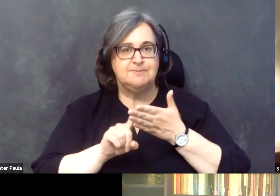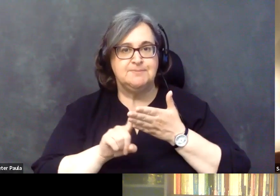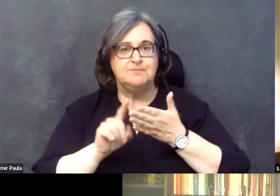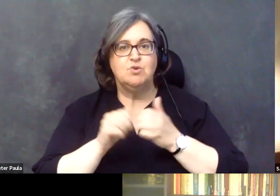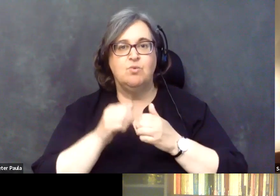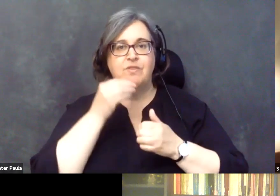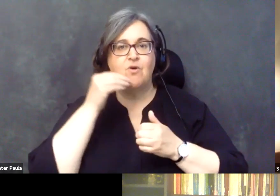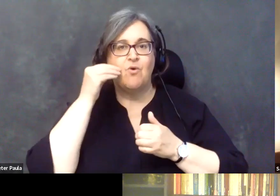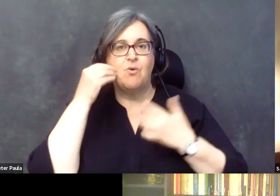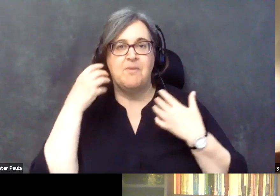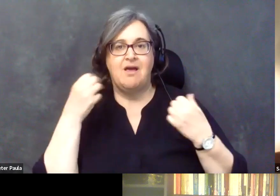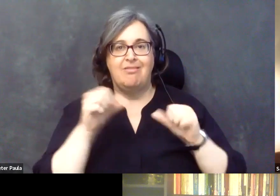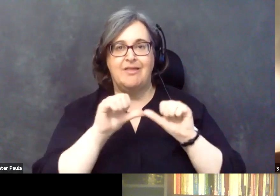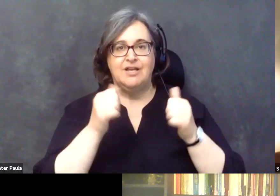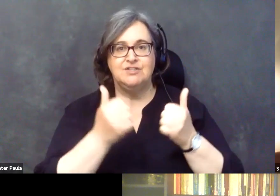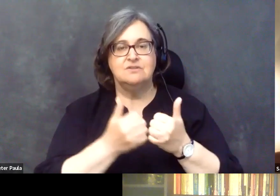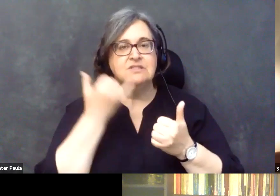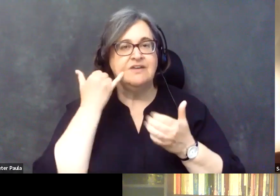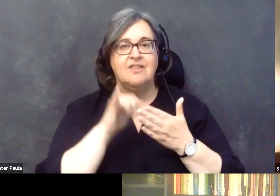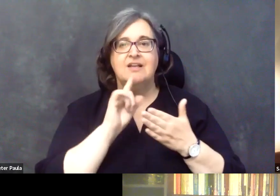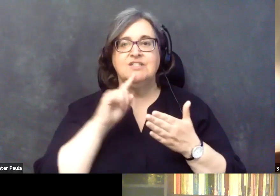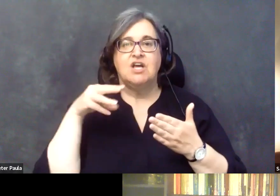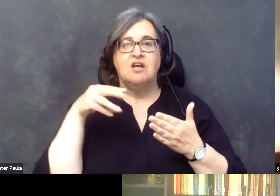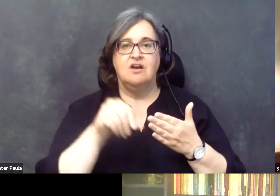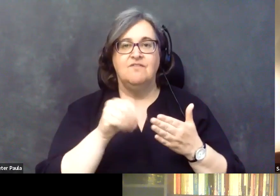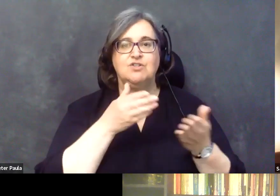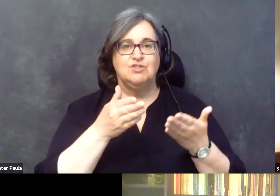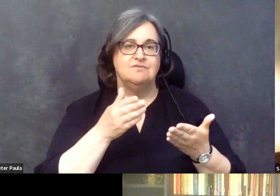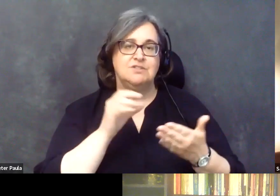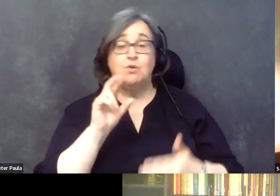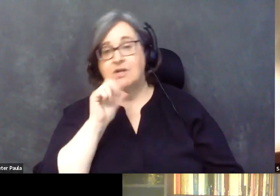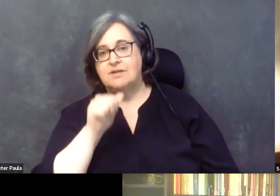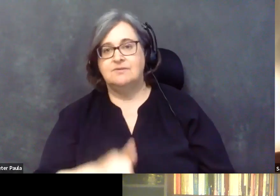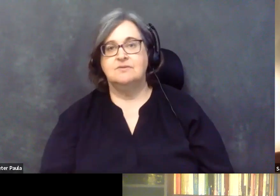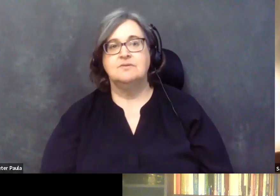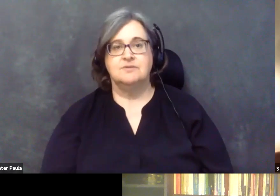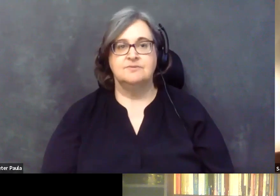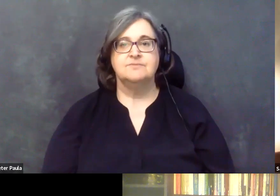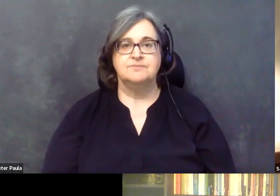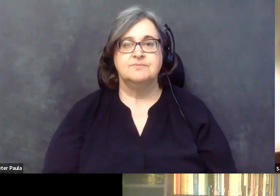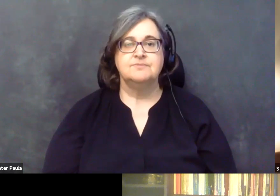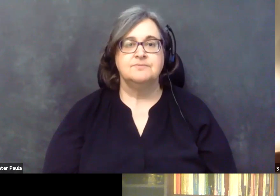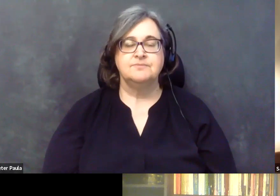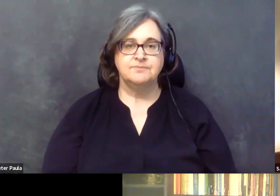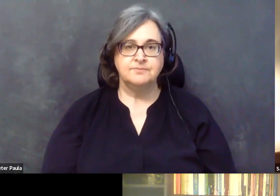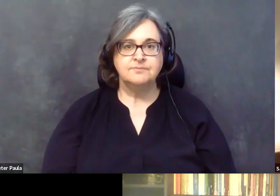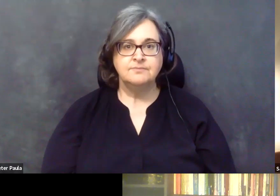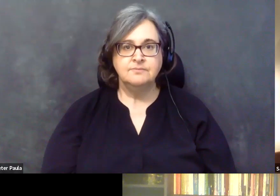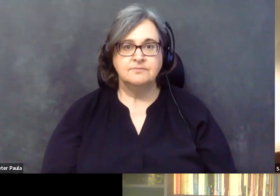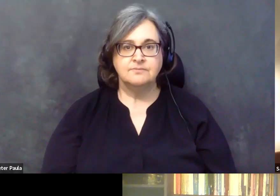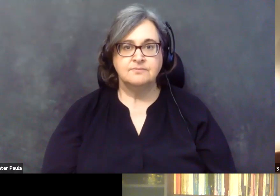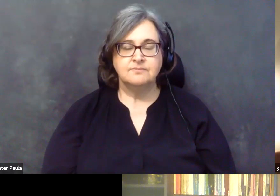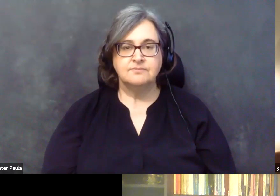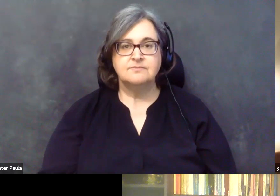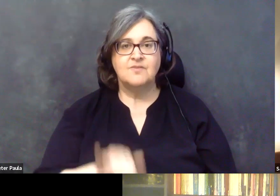the home health agency, that's a covered service. Um, but those, so what that, that equipment,